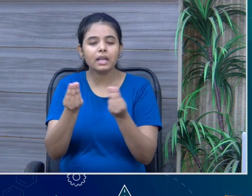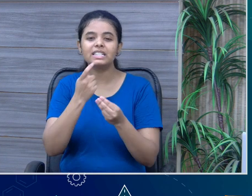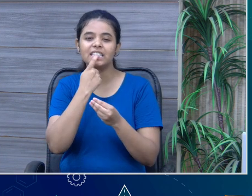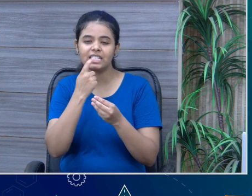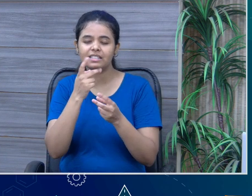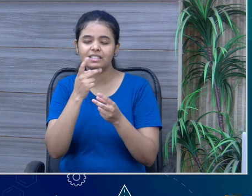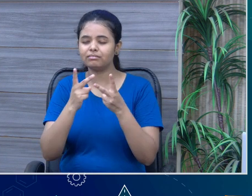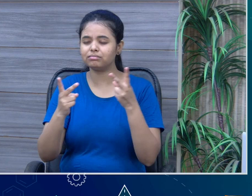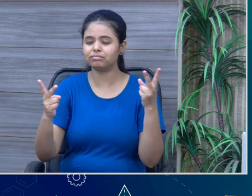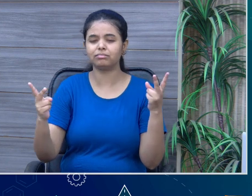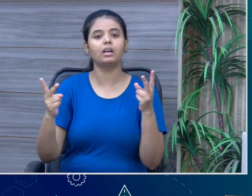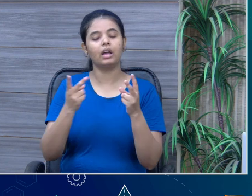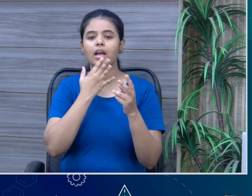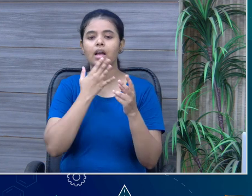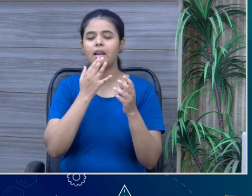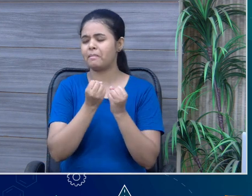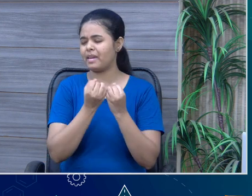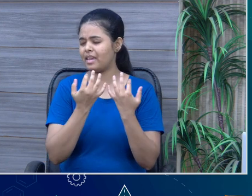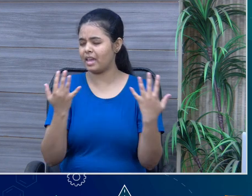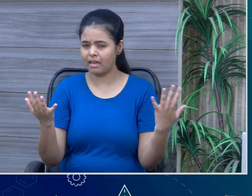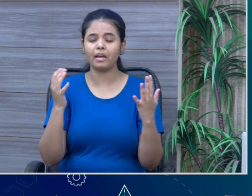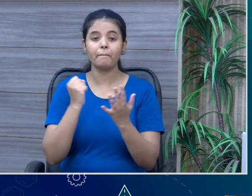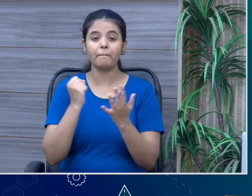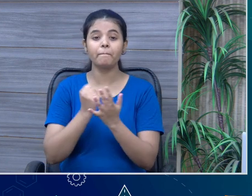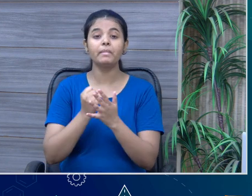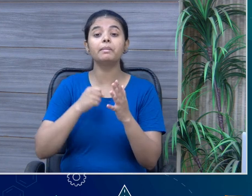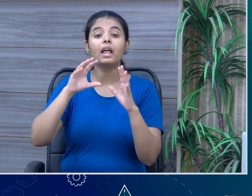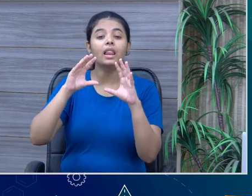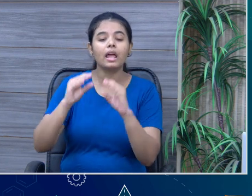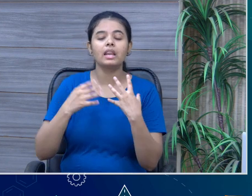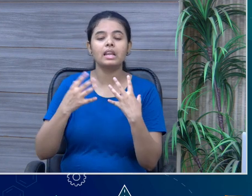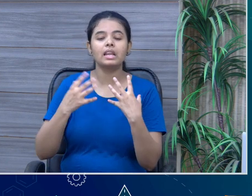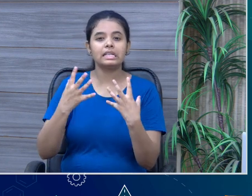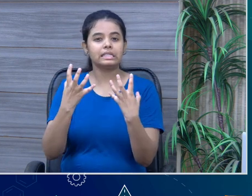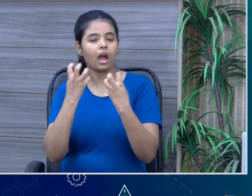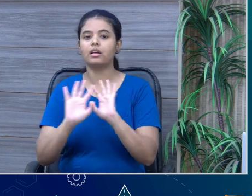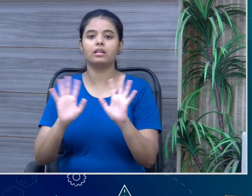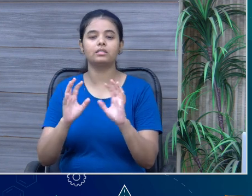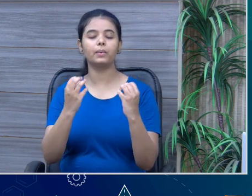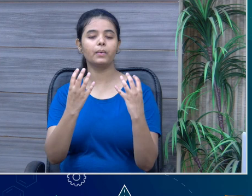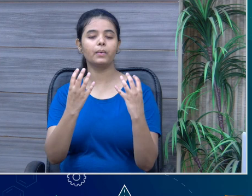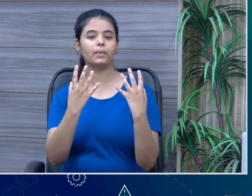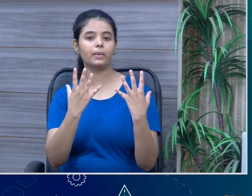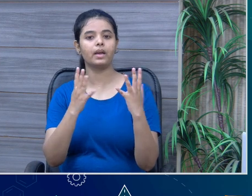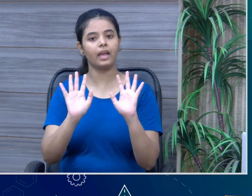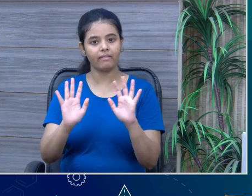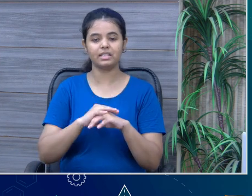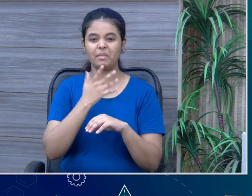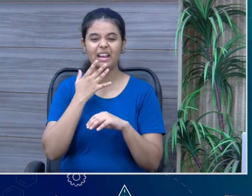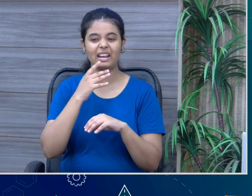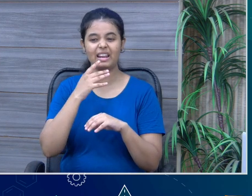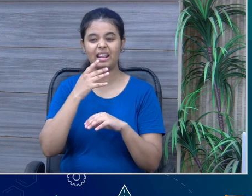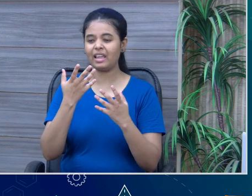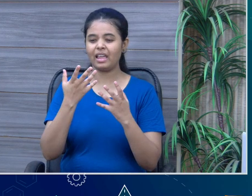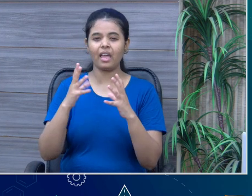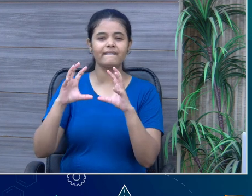off-white. And different different colors are there definitely. But they are in the lighter tones. Most of them are in the lighter tones. So, we